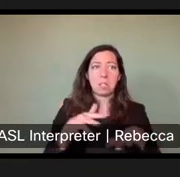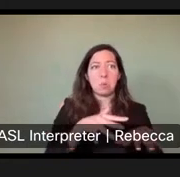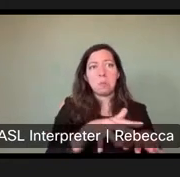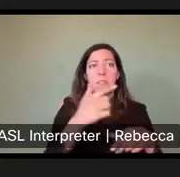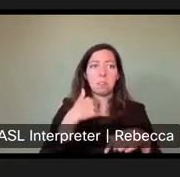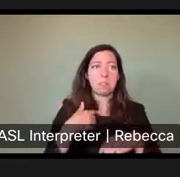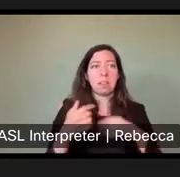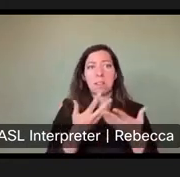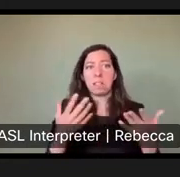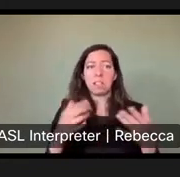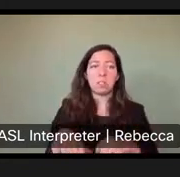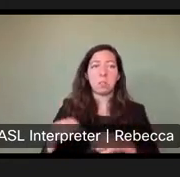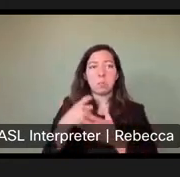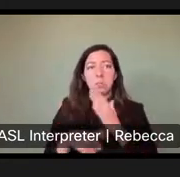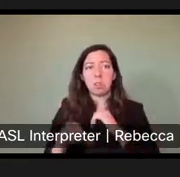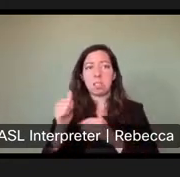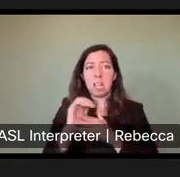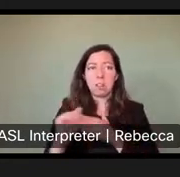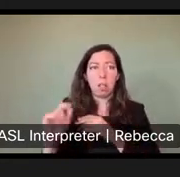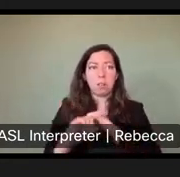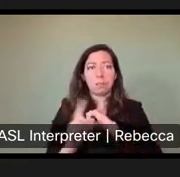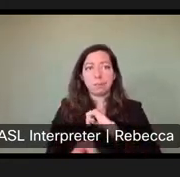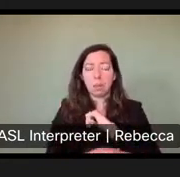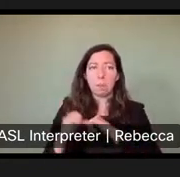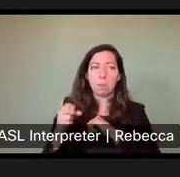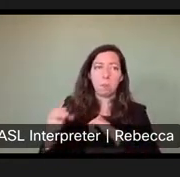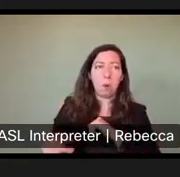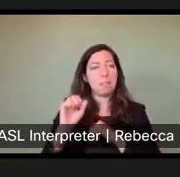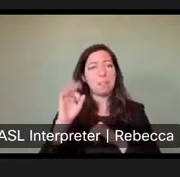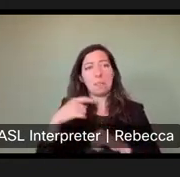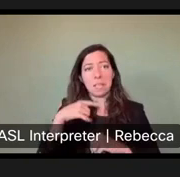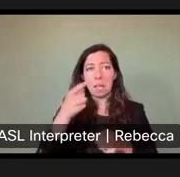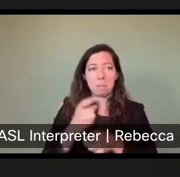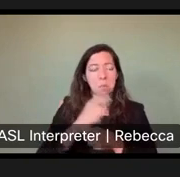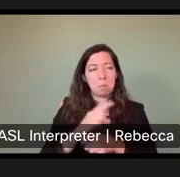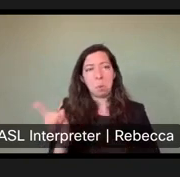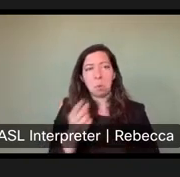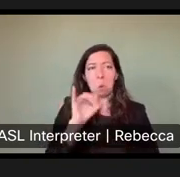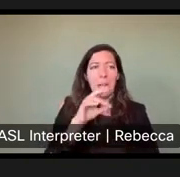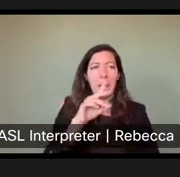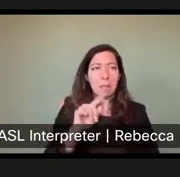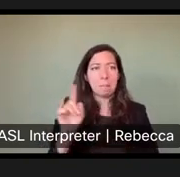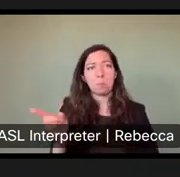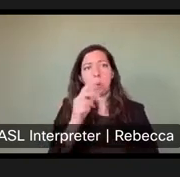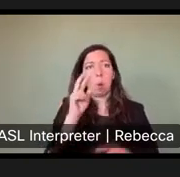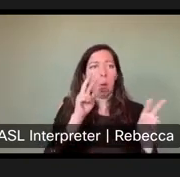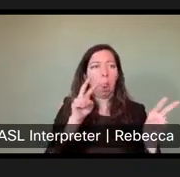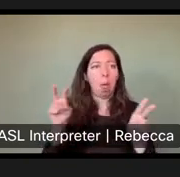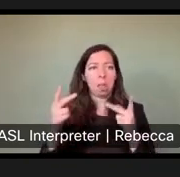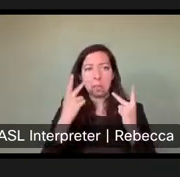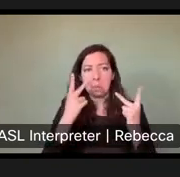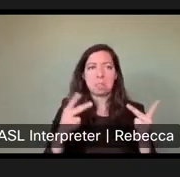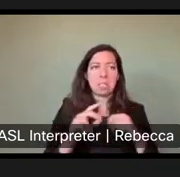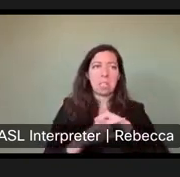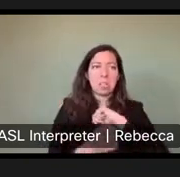You may want to rethink that idea. You think I'm kidding. Just go up to the Hemis or Pecos and take a hike. Um, I think we've